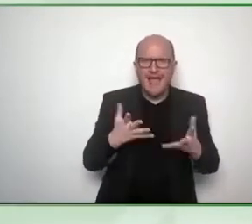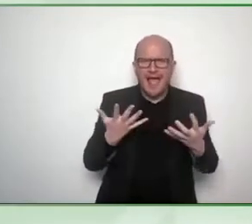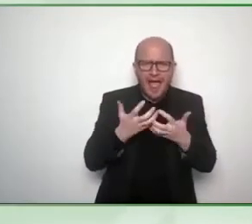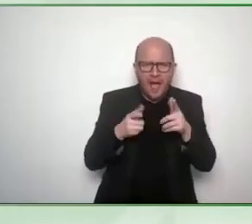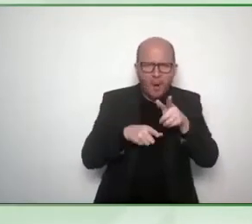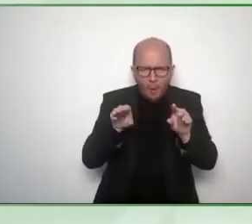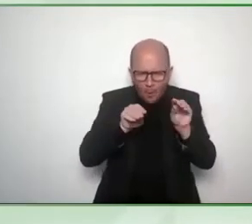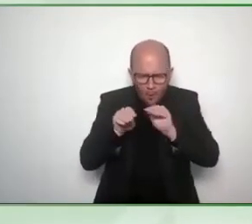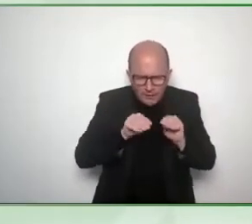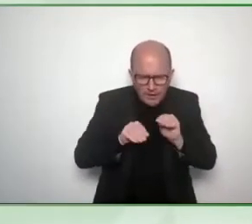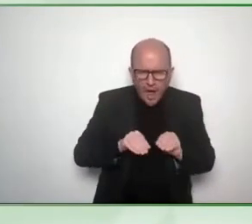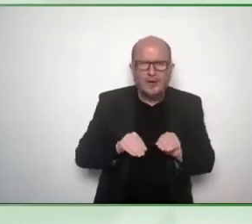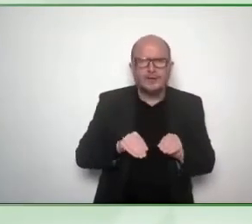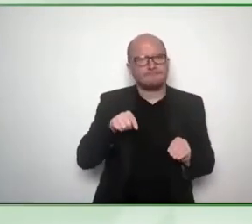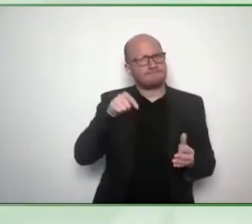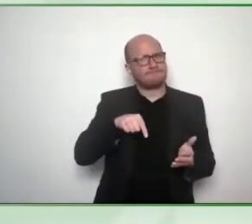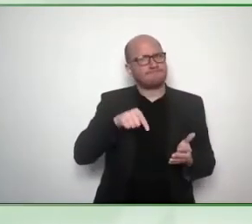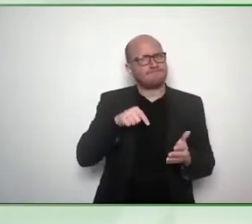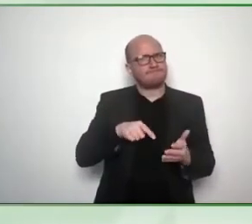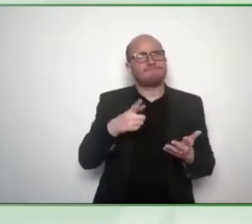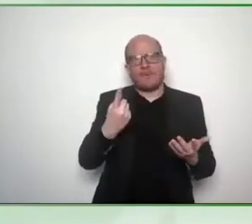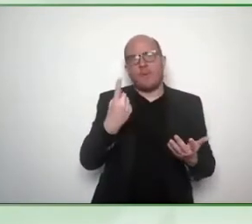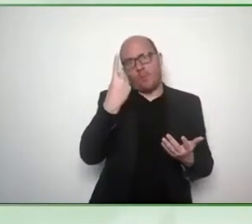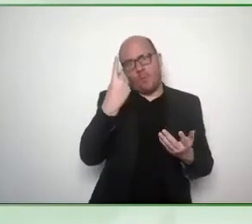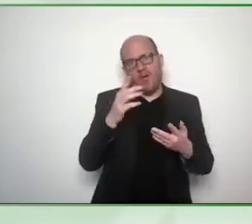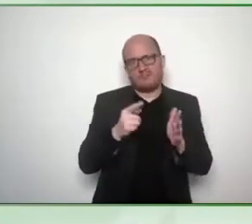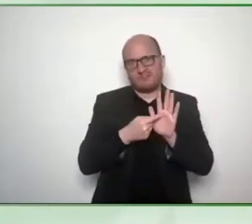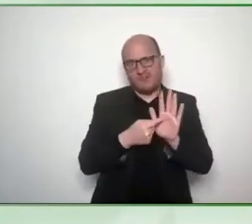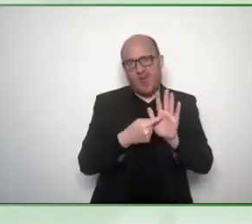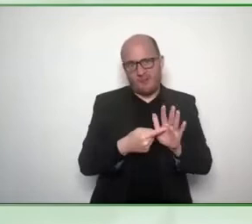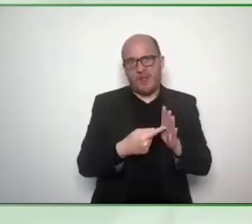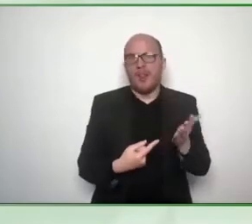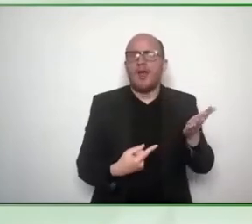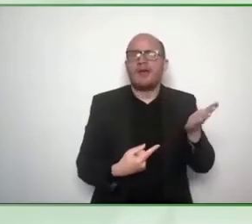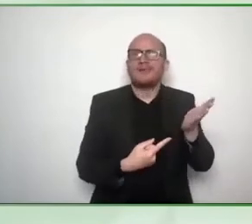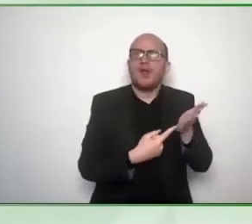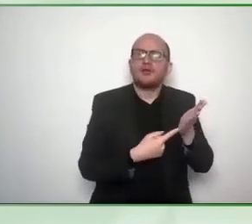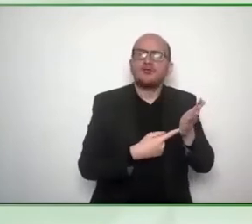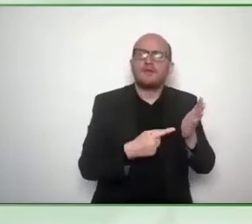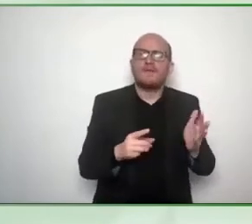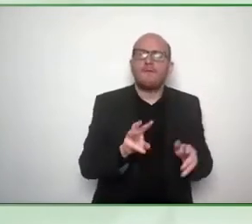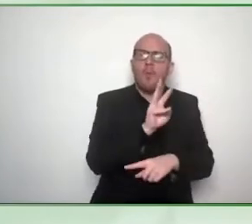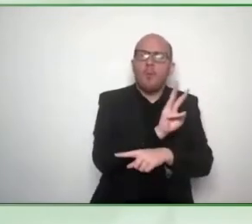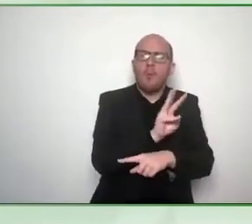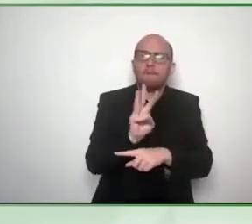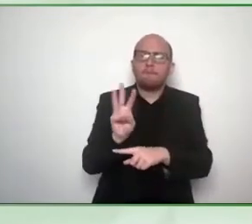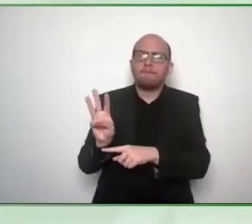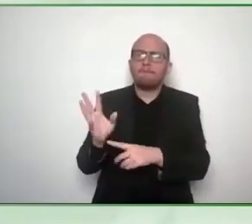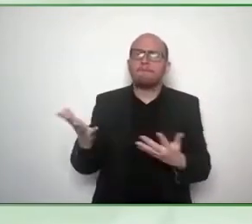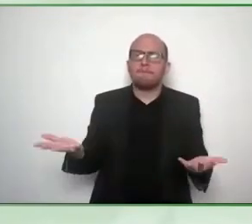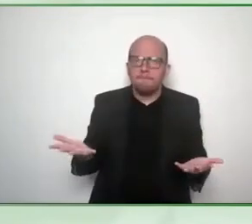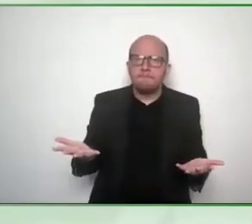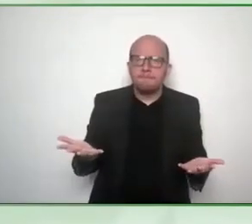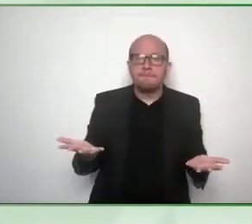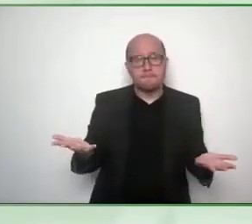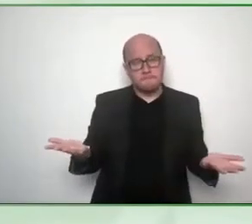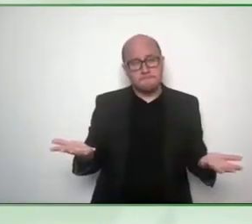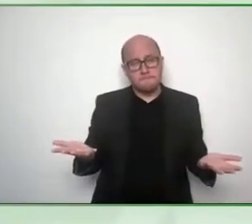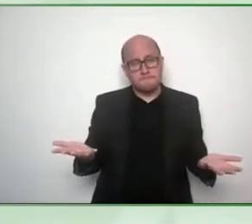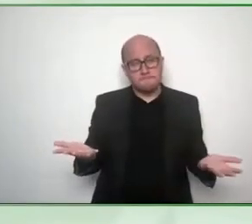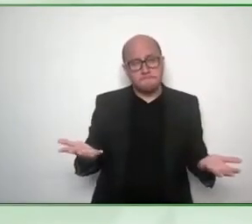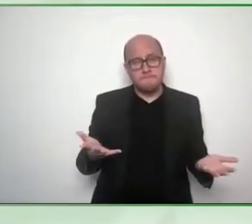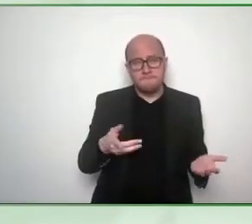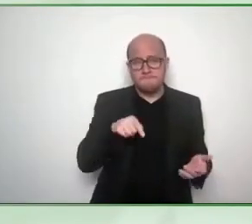of websites for example we need to think completely differently because we can universally design a corporation we can universally